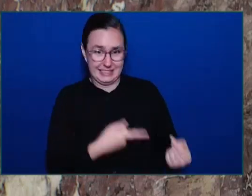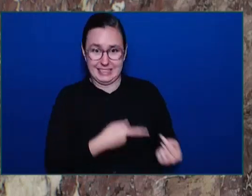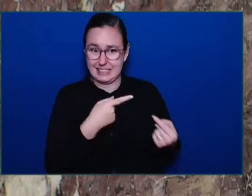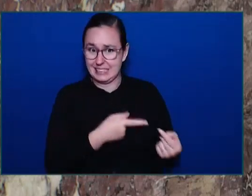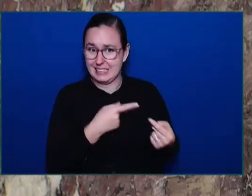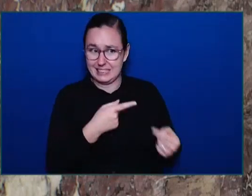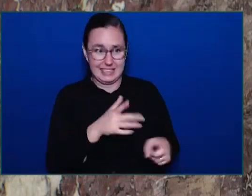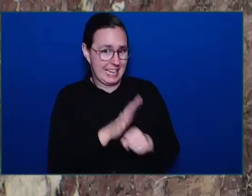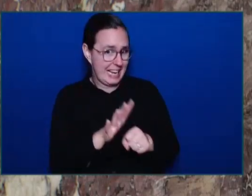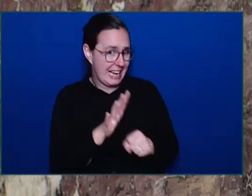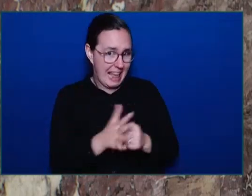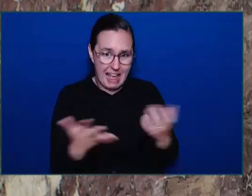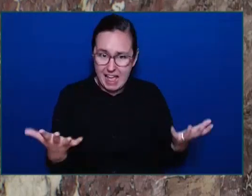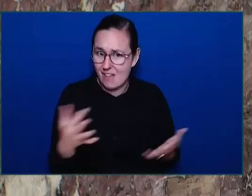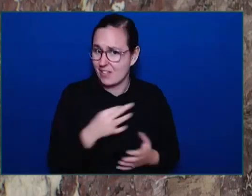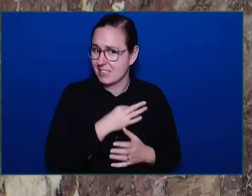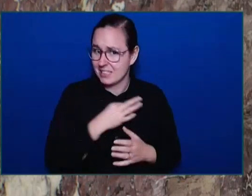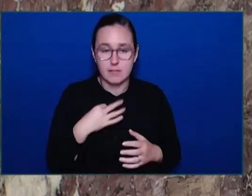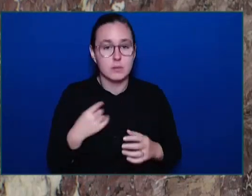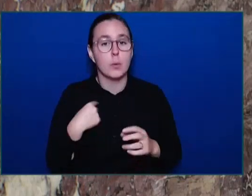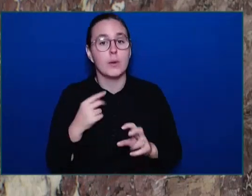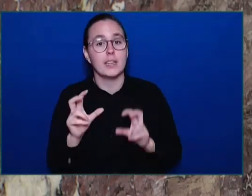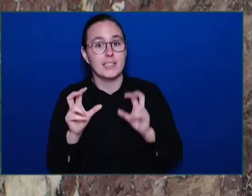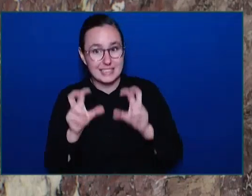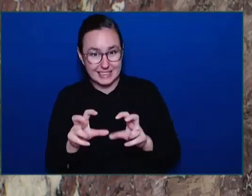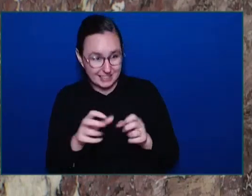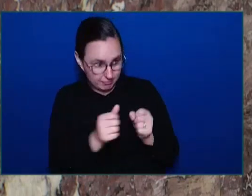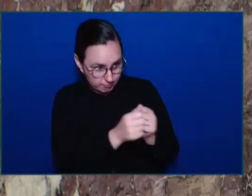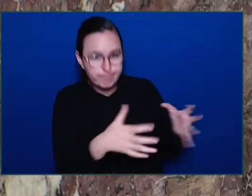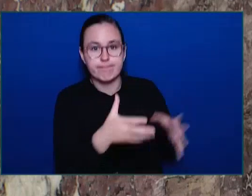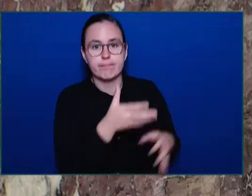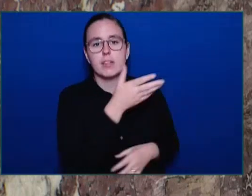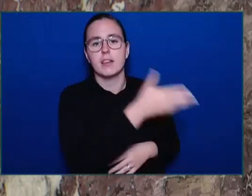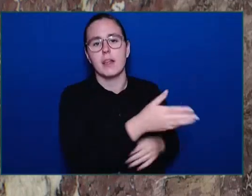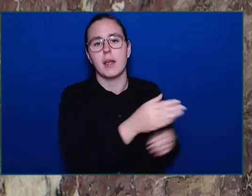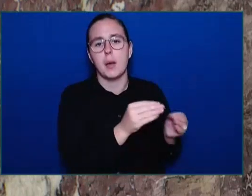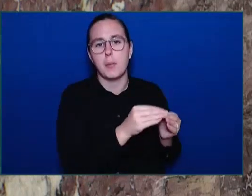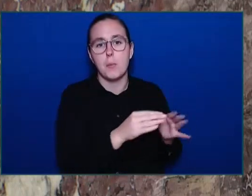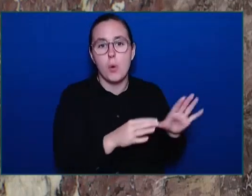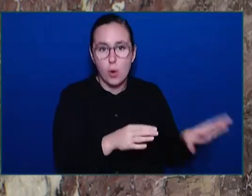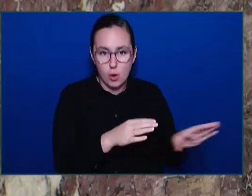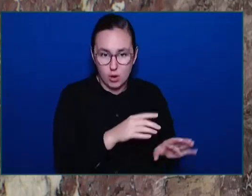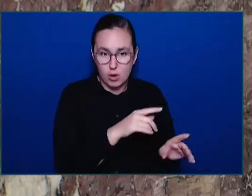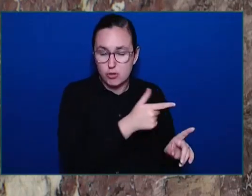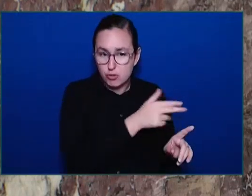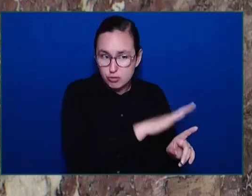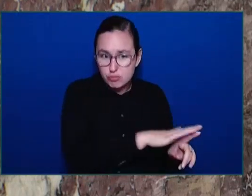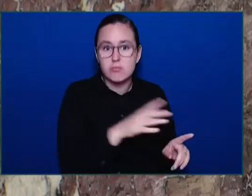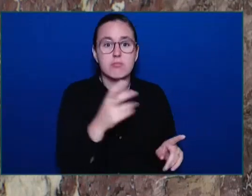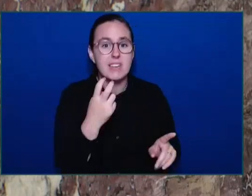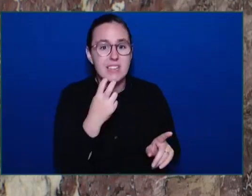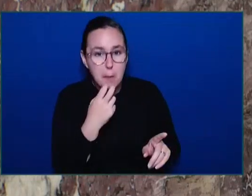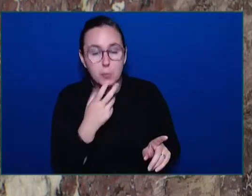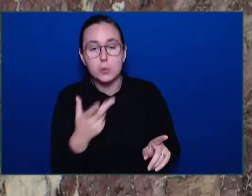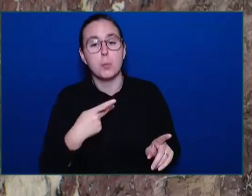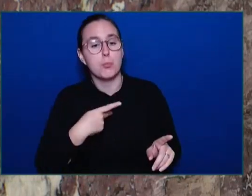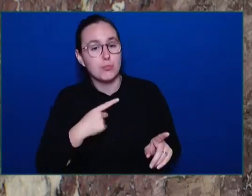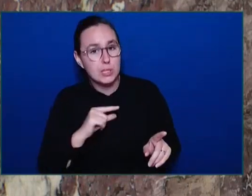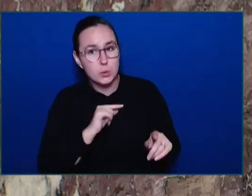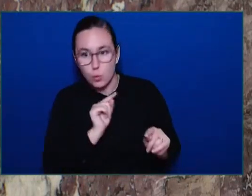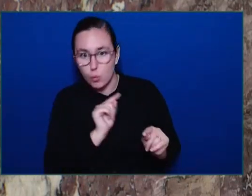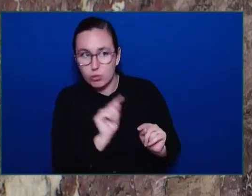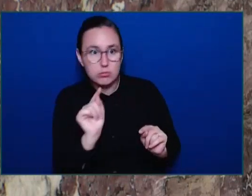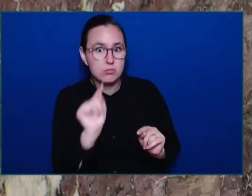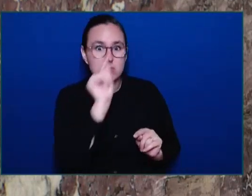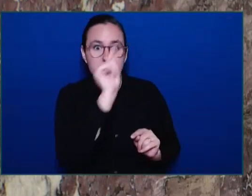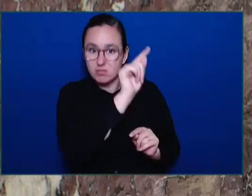into Kamloops, into Prince George. And I can tell you, Honourable Speaker, on my recent trip to Prince George, the police there indicated how pleased